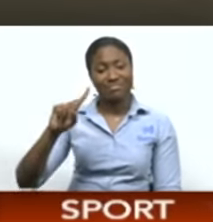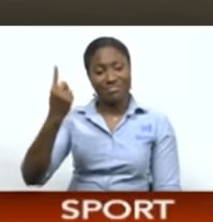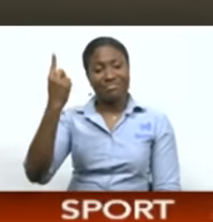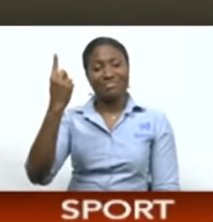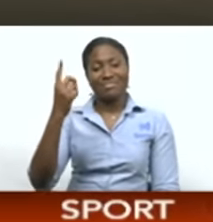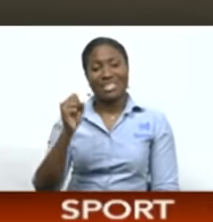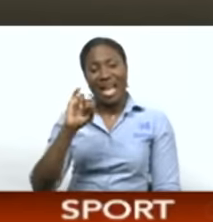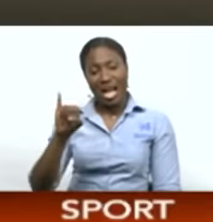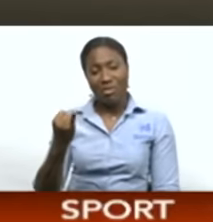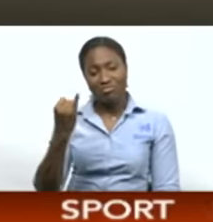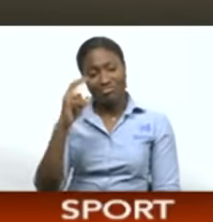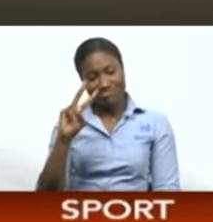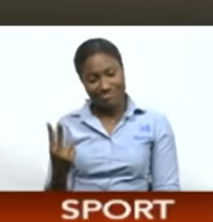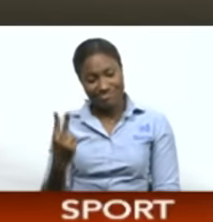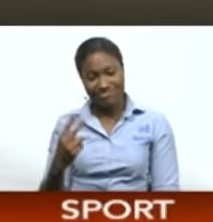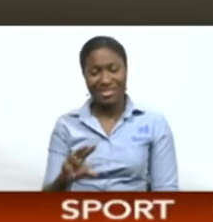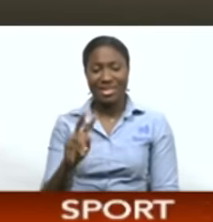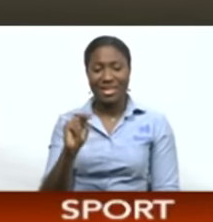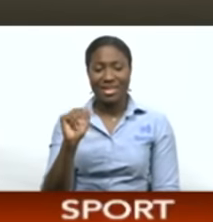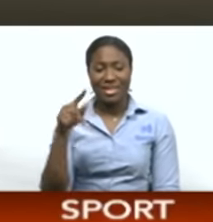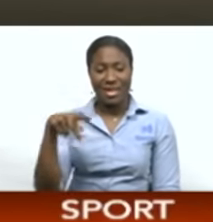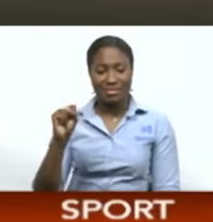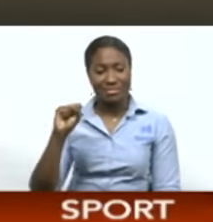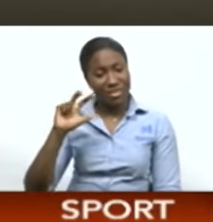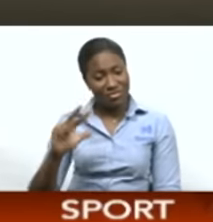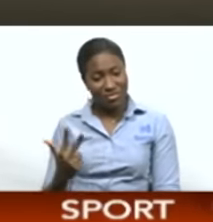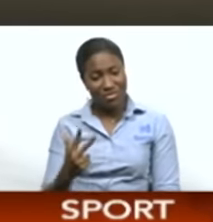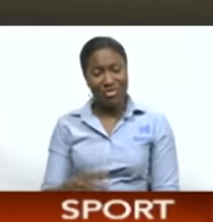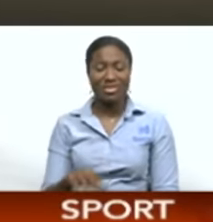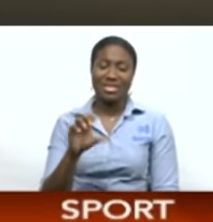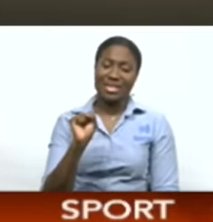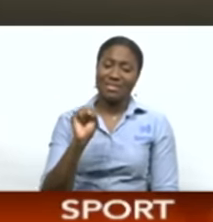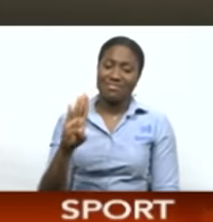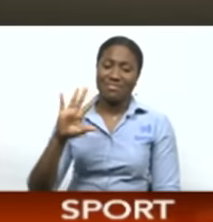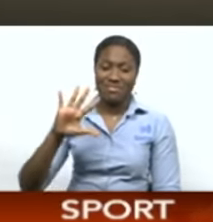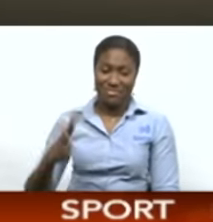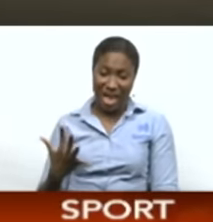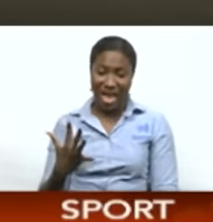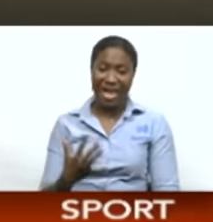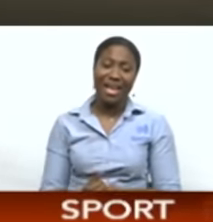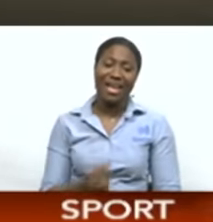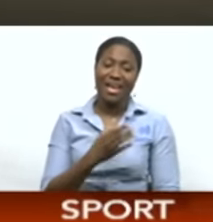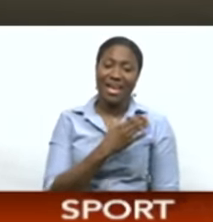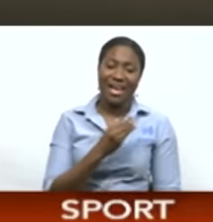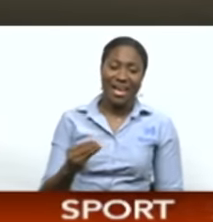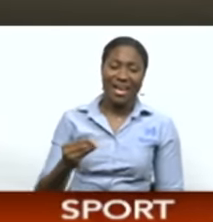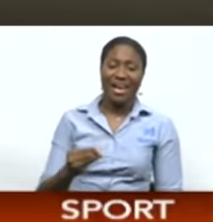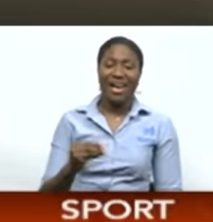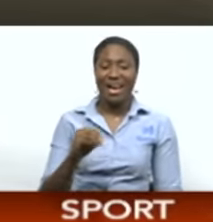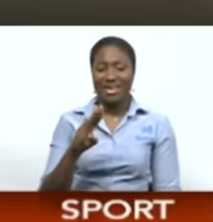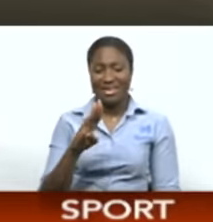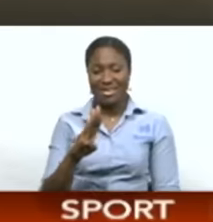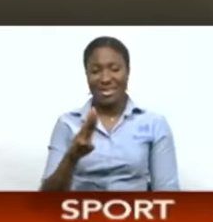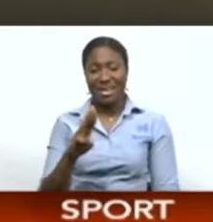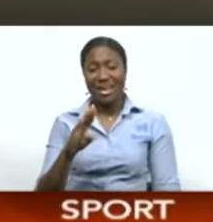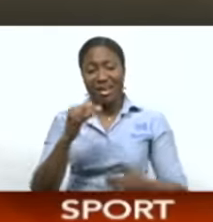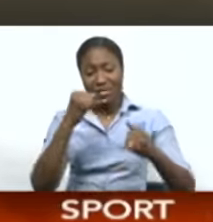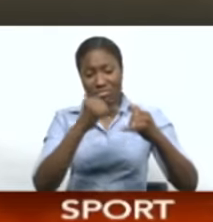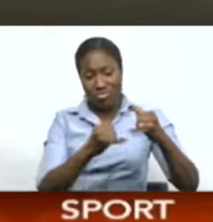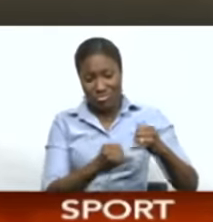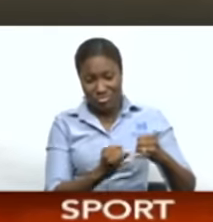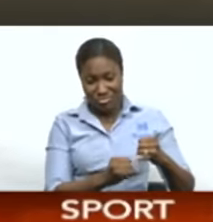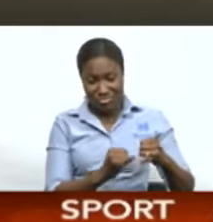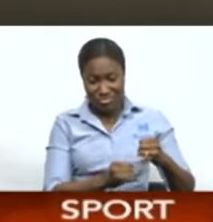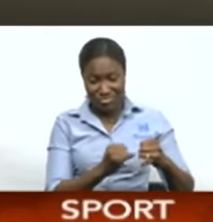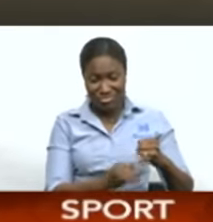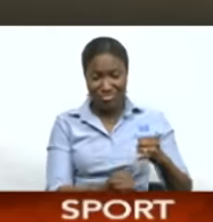Sawa are lurking in second. Napster third, 5-0 of the leaders and equal on points with fourth place St. Benedict's. St. Anthony's round out